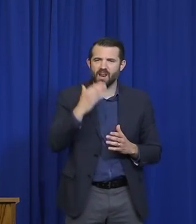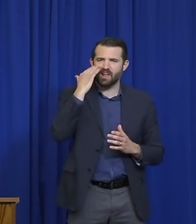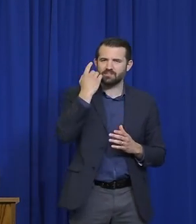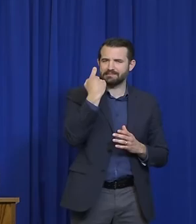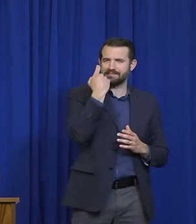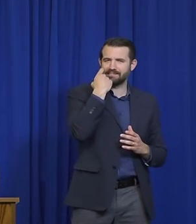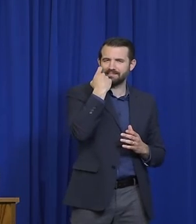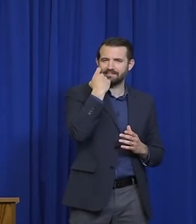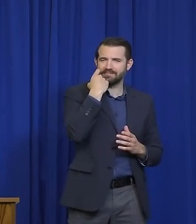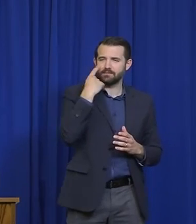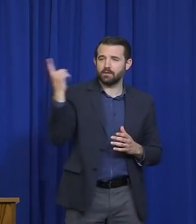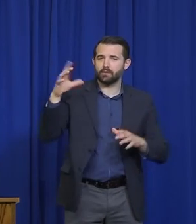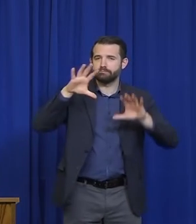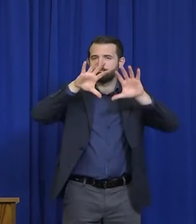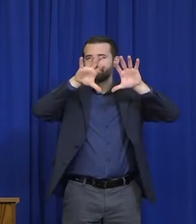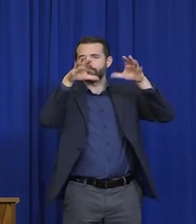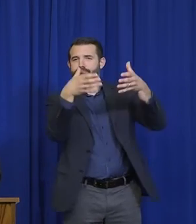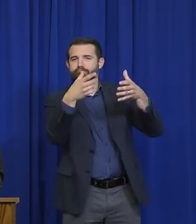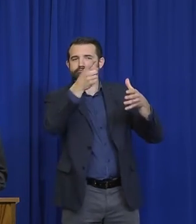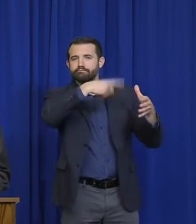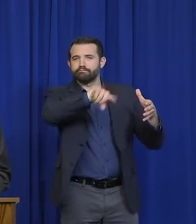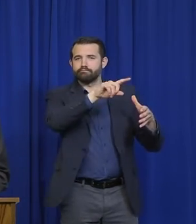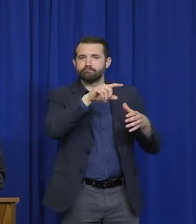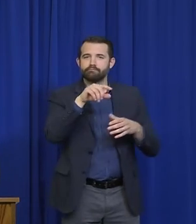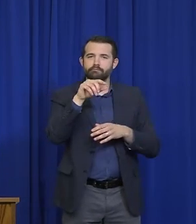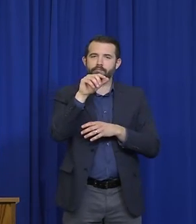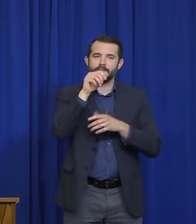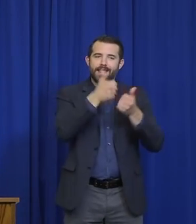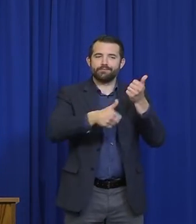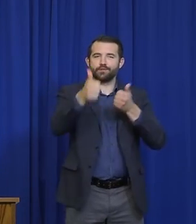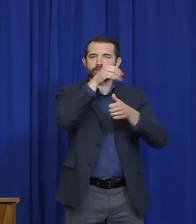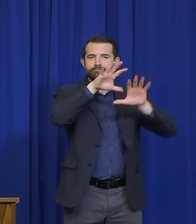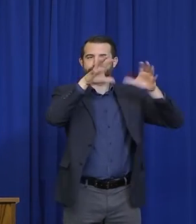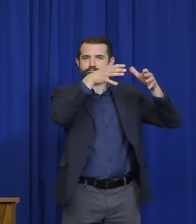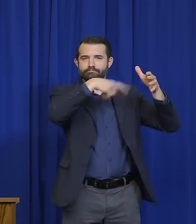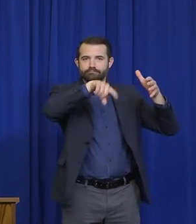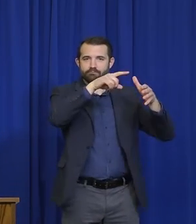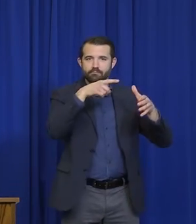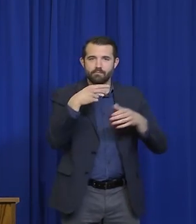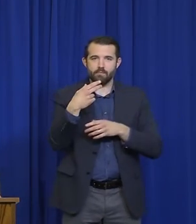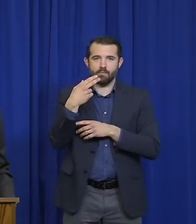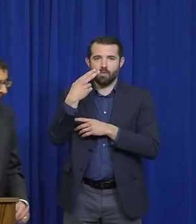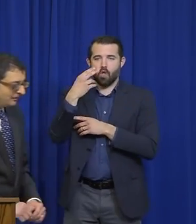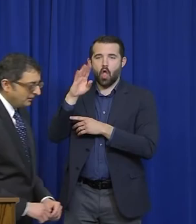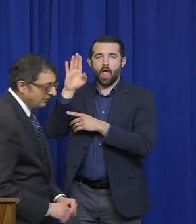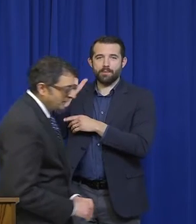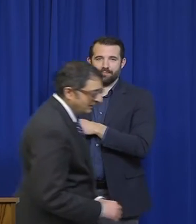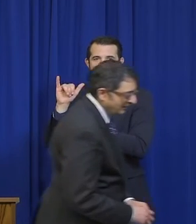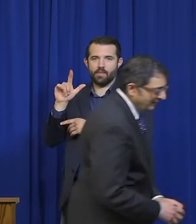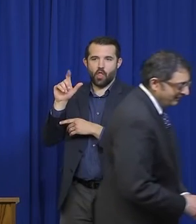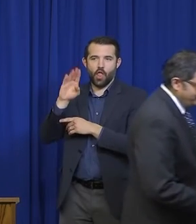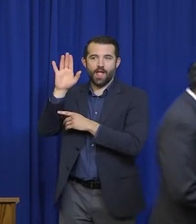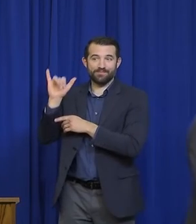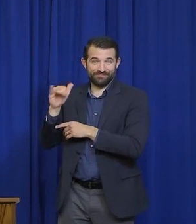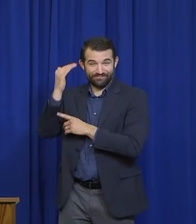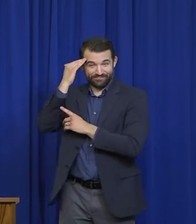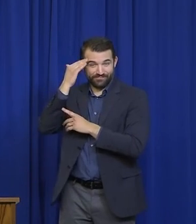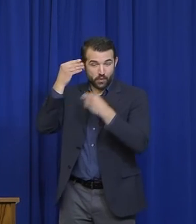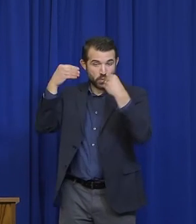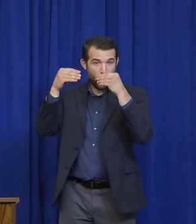allowed stores, Hobby Lobby being one example, to open up. Are you going to continue accepting applications for exemptions